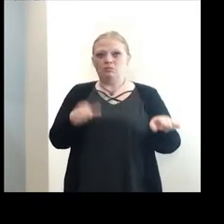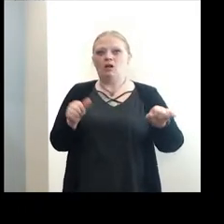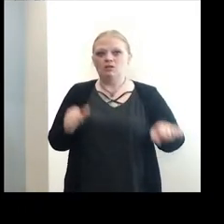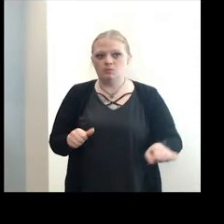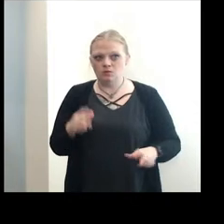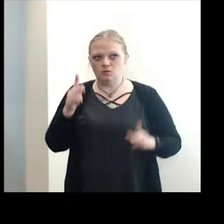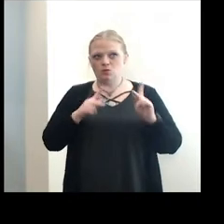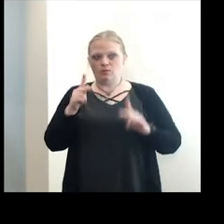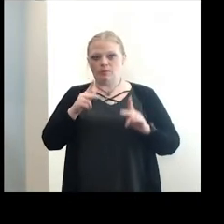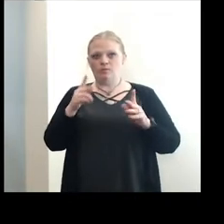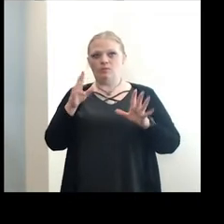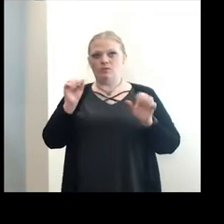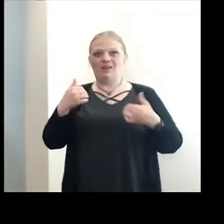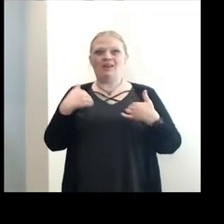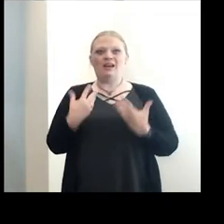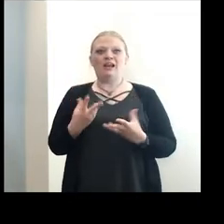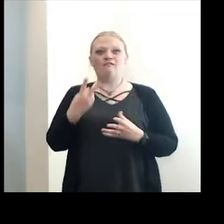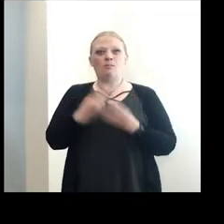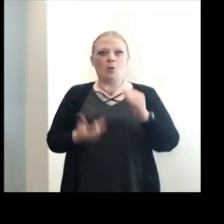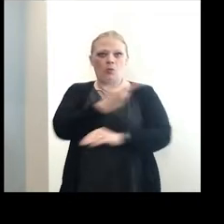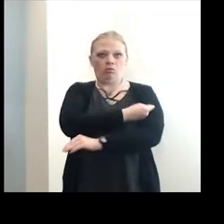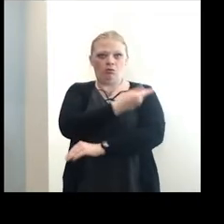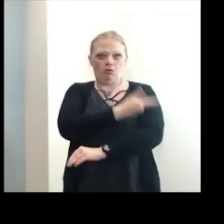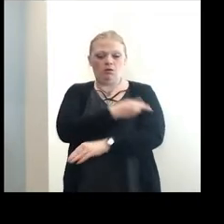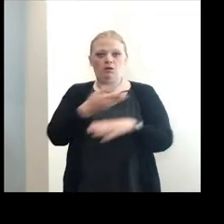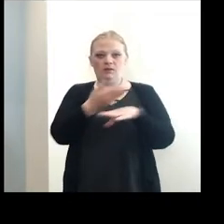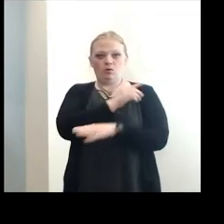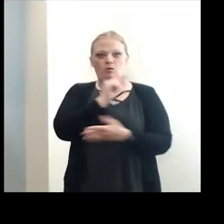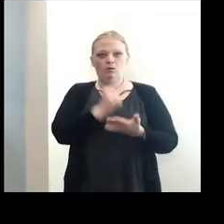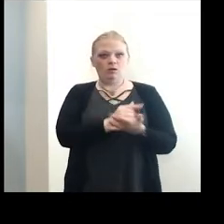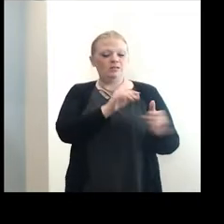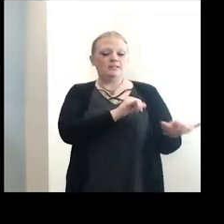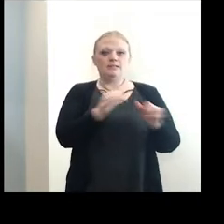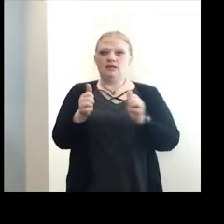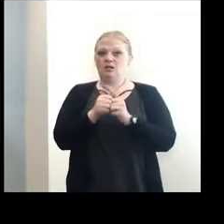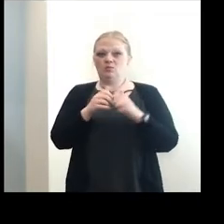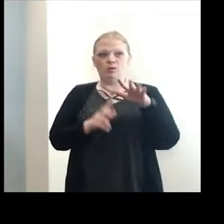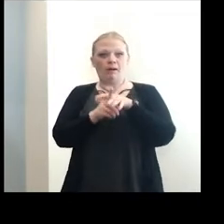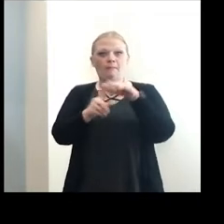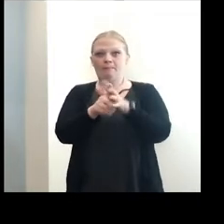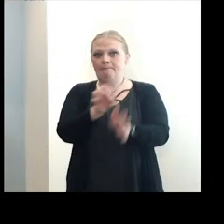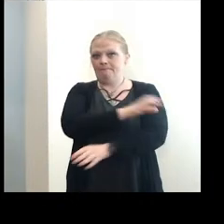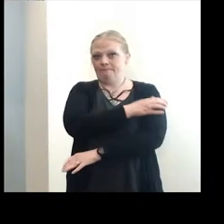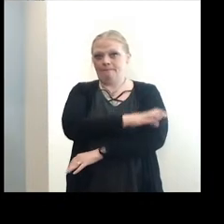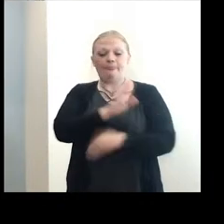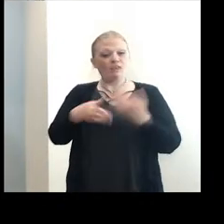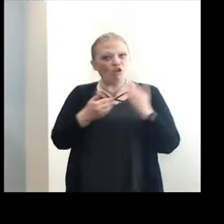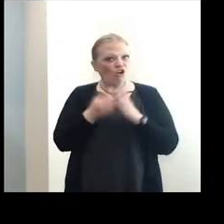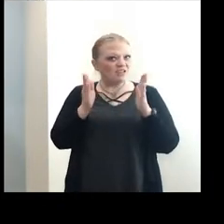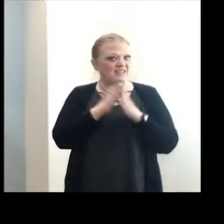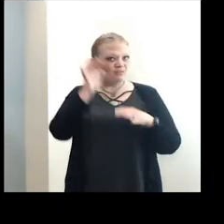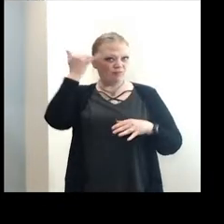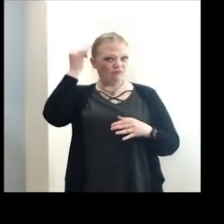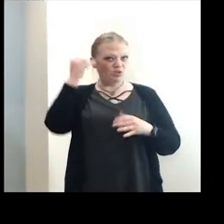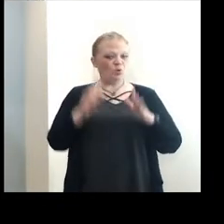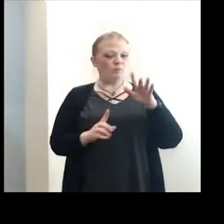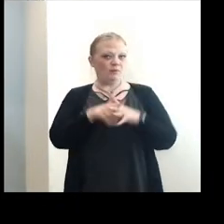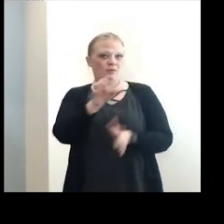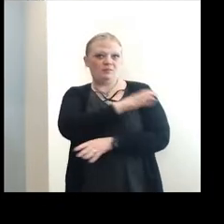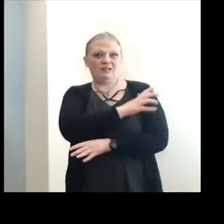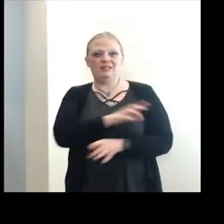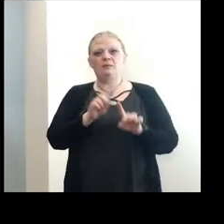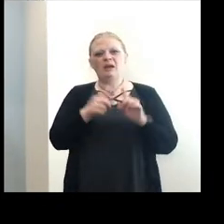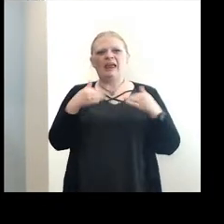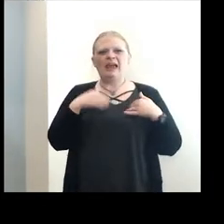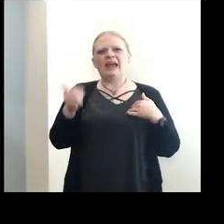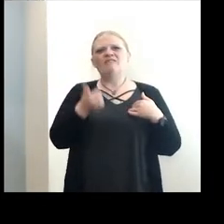individuals will get both of their doses before graduation. Same thing with pop-up clinics. I want to thank everyone. These are all City of Buffalo pop-up clinics you have here, but we do have